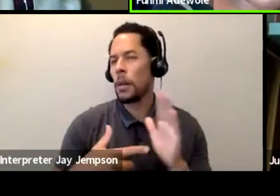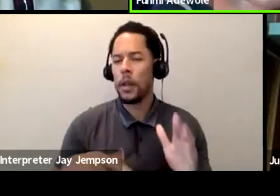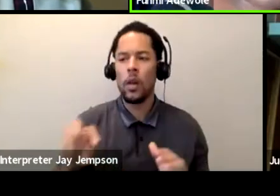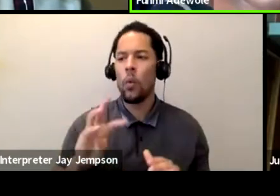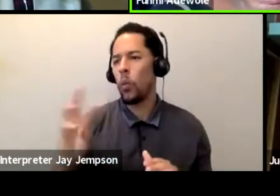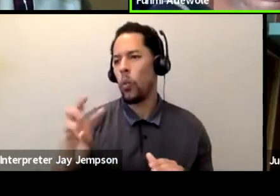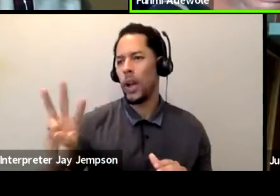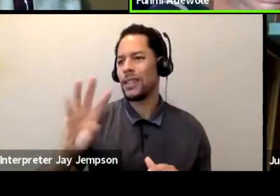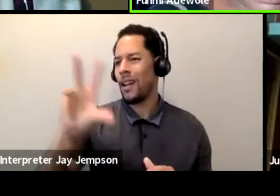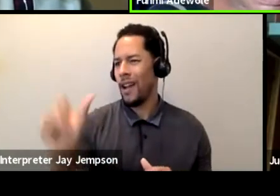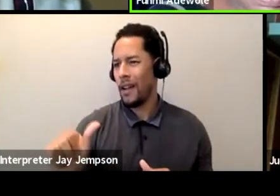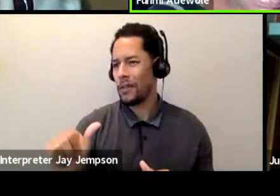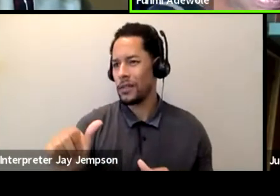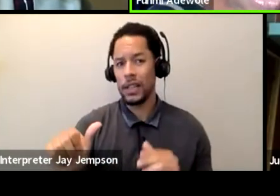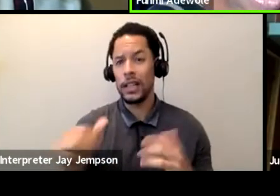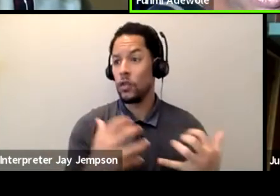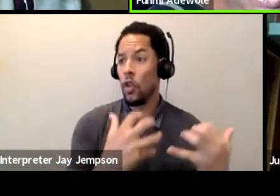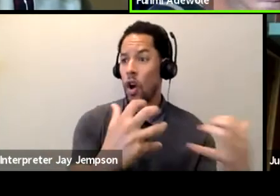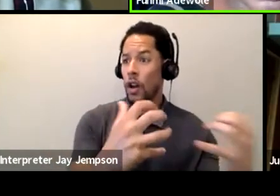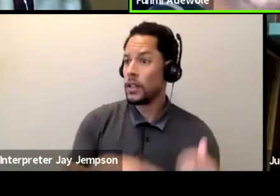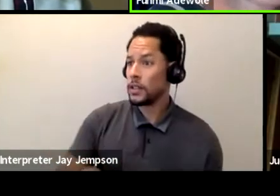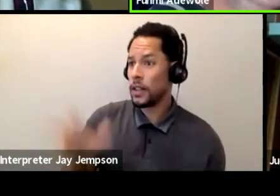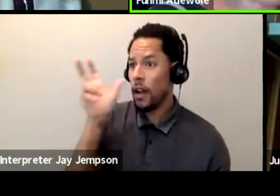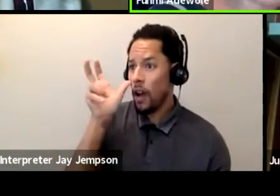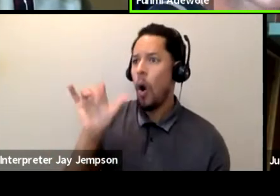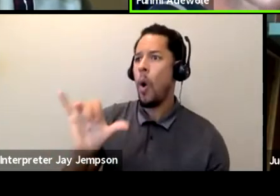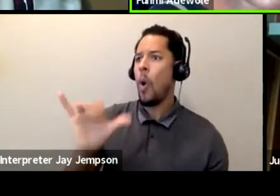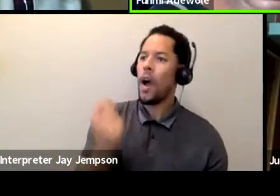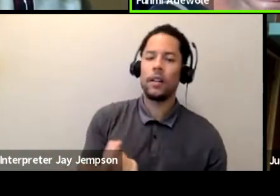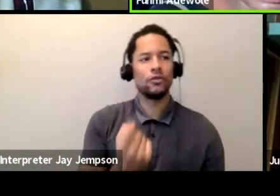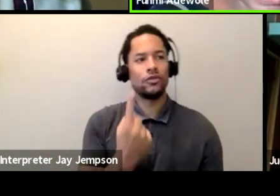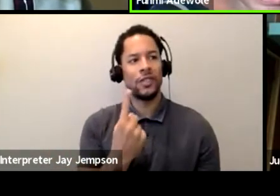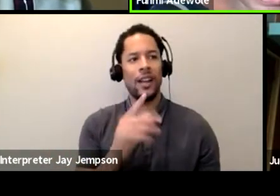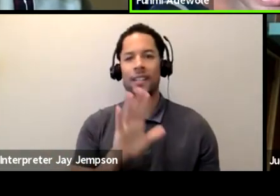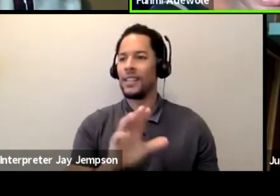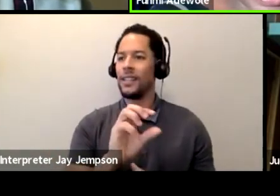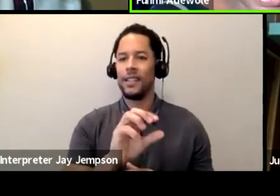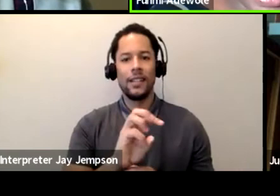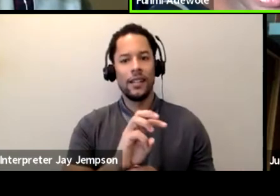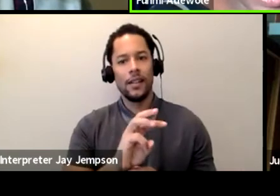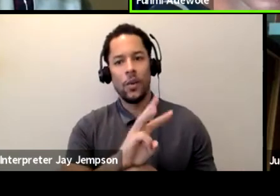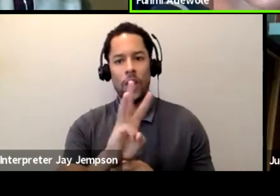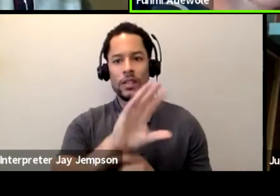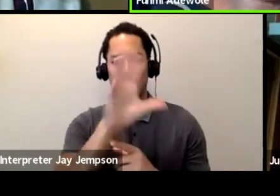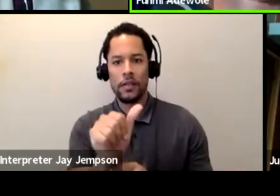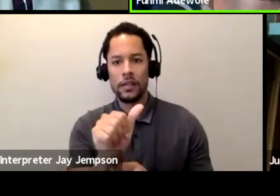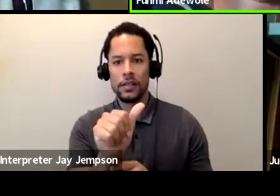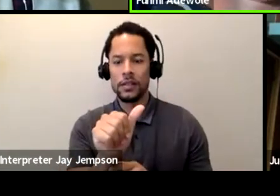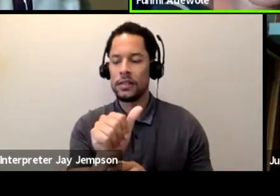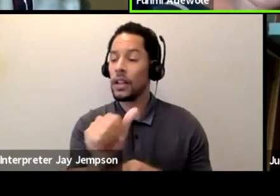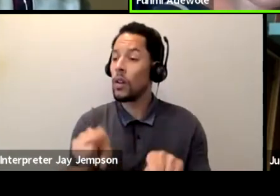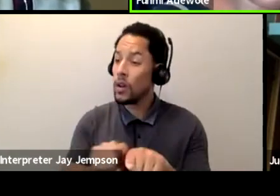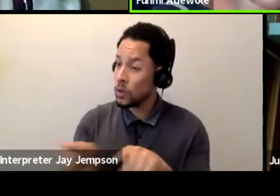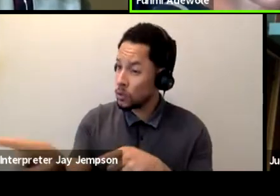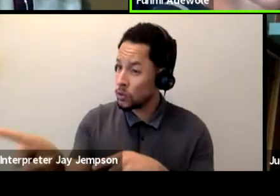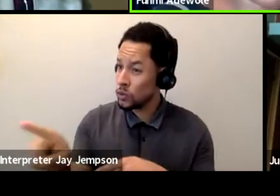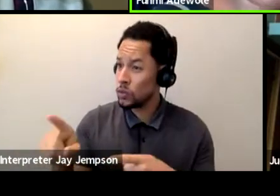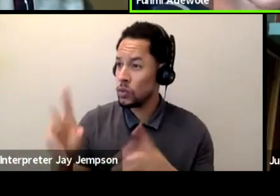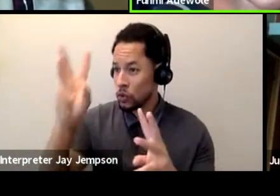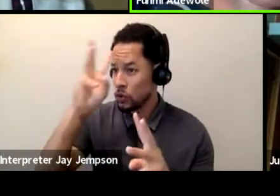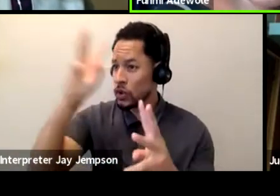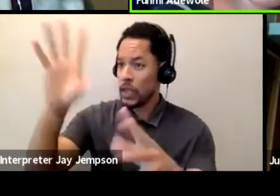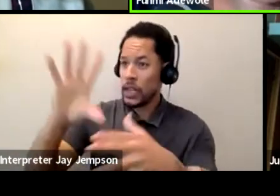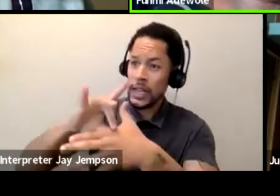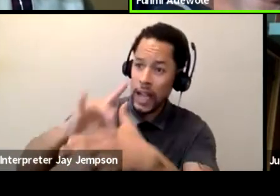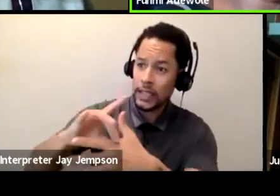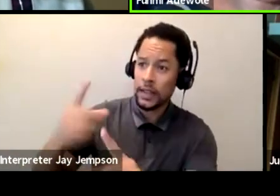um, you know, communicating concepts for movement? So even though you might be using forms from